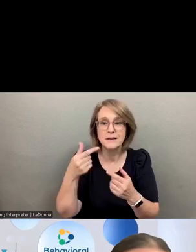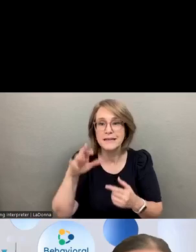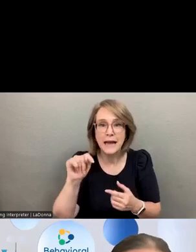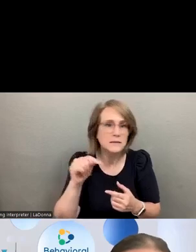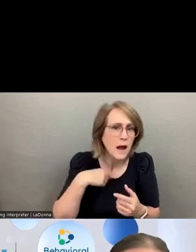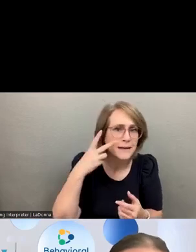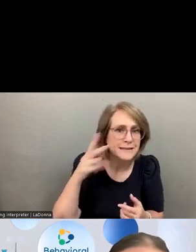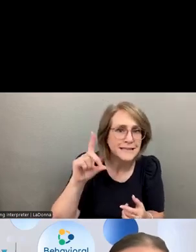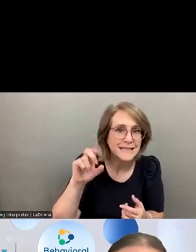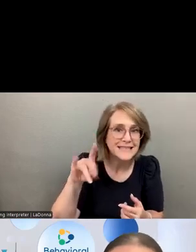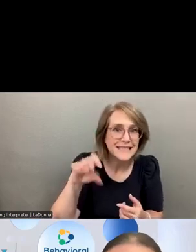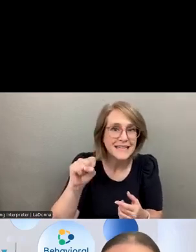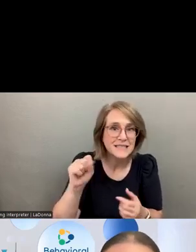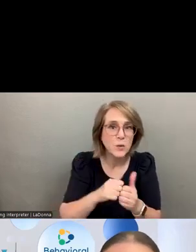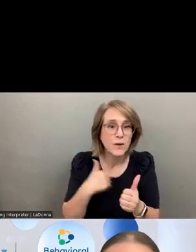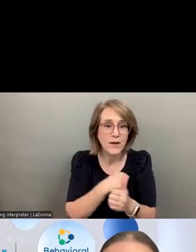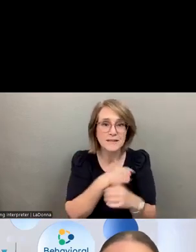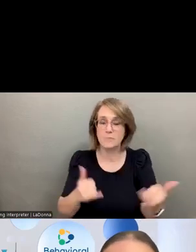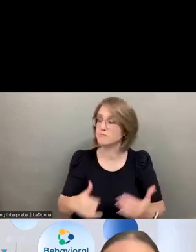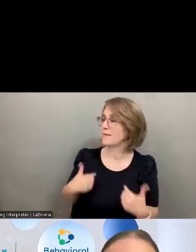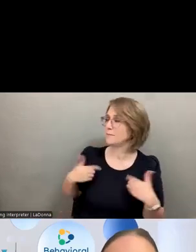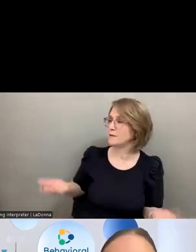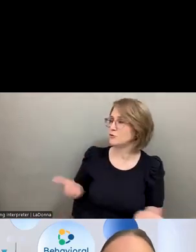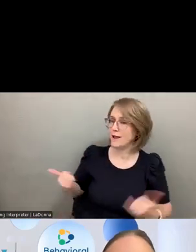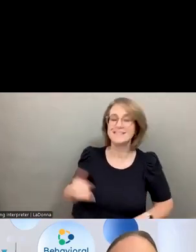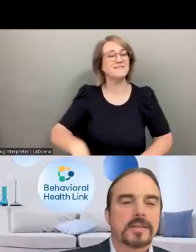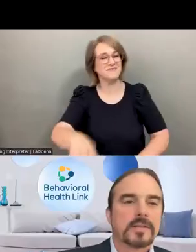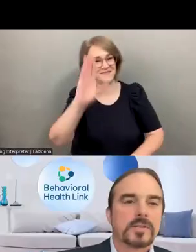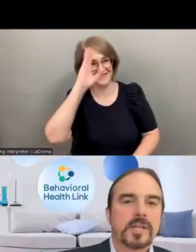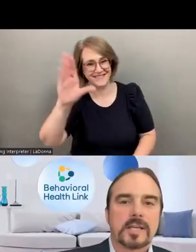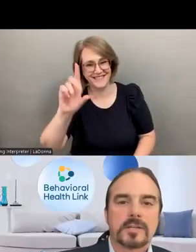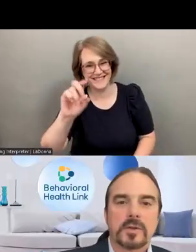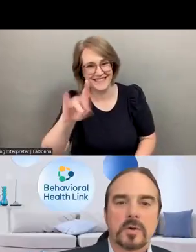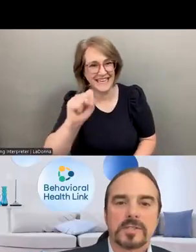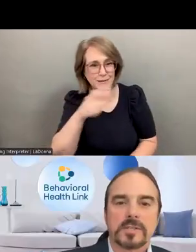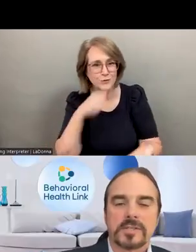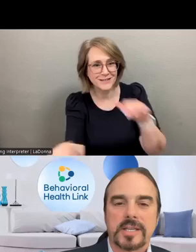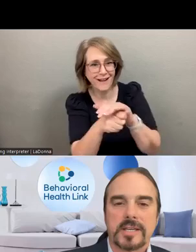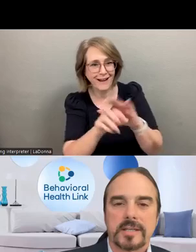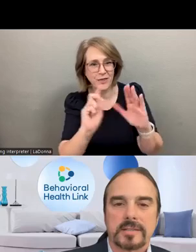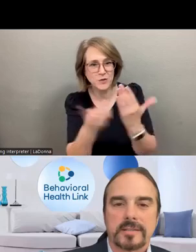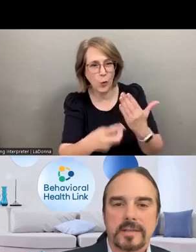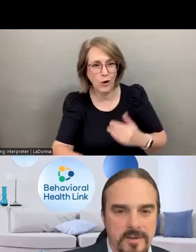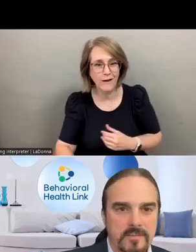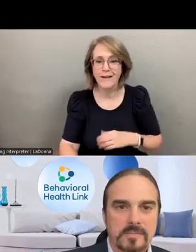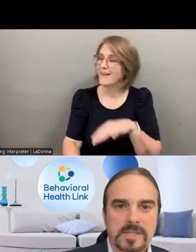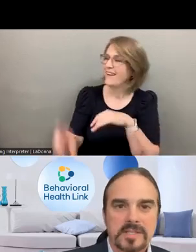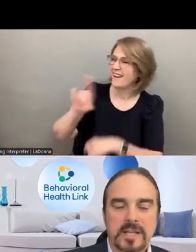Is Dennis with us again? Dennis is with you. Dennis, you snuck in the door. It's good to see you.